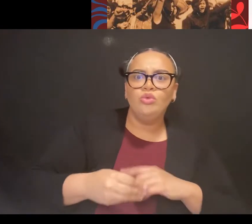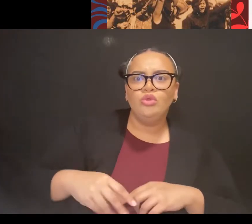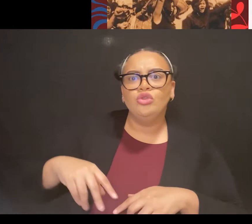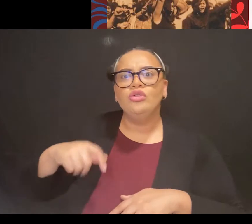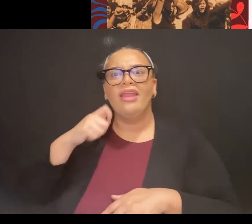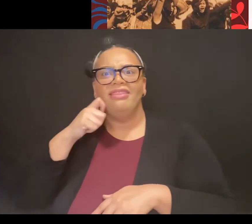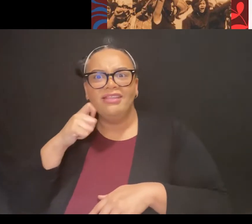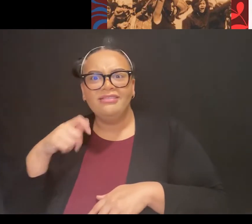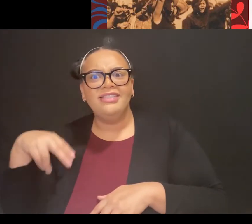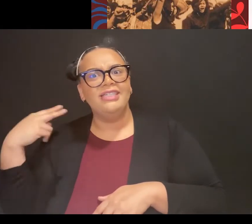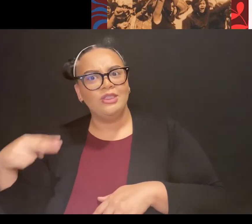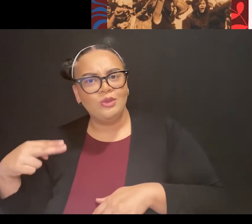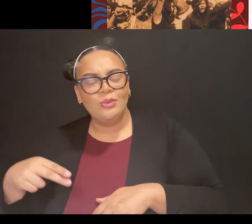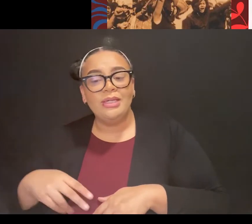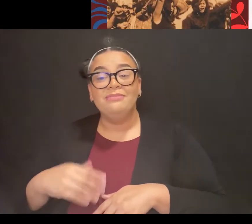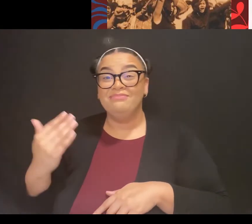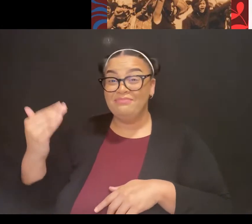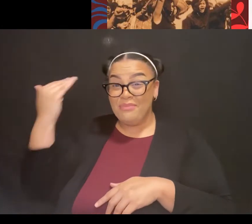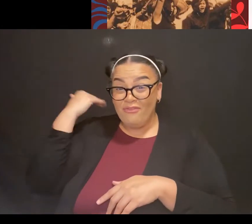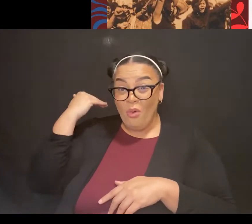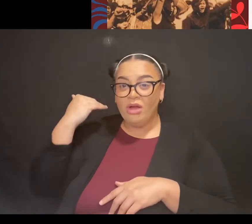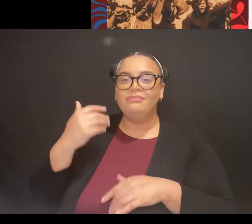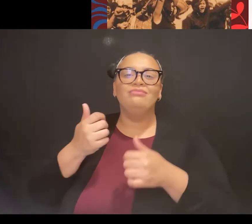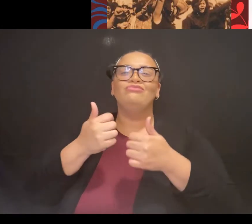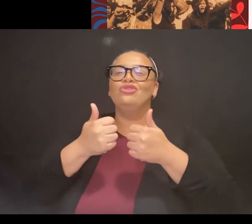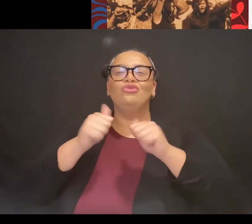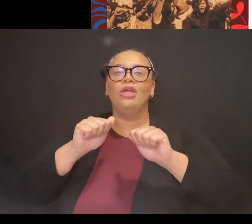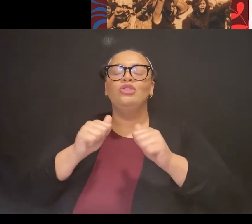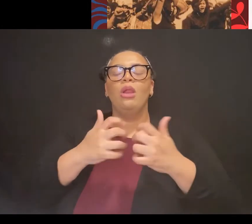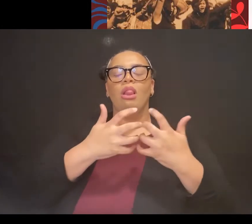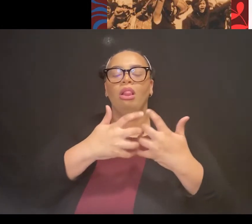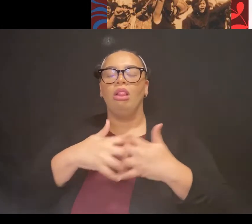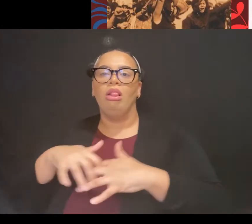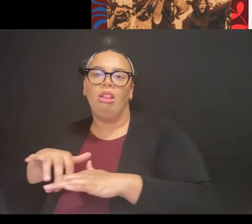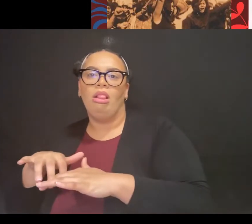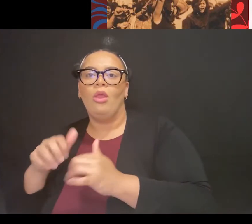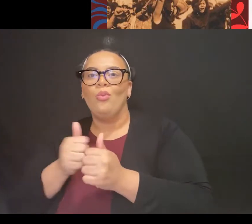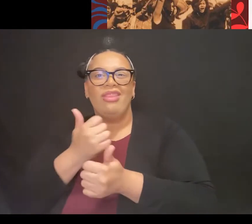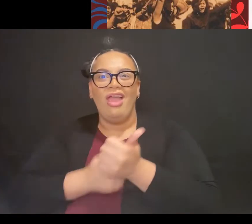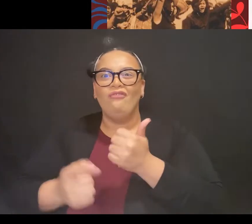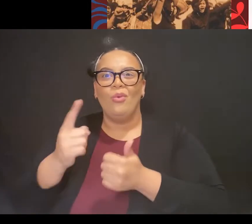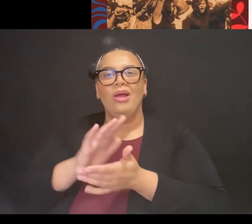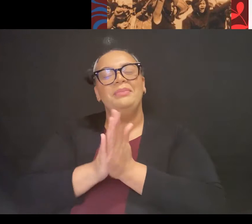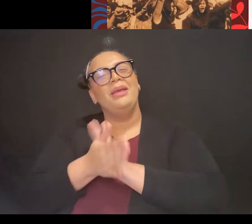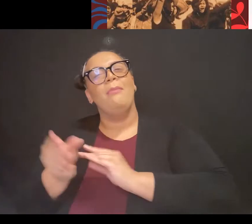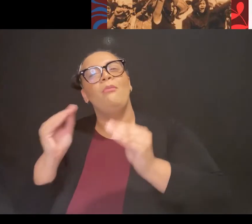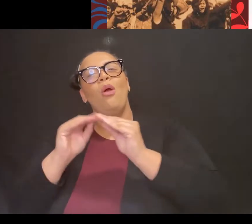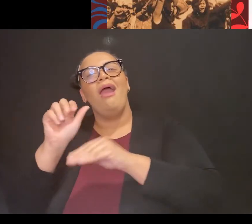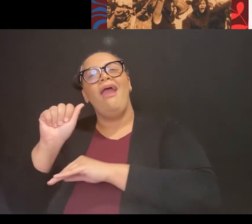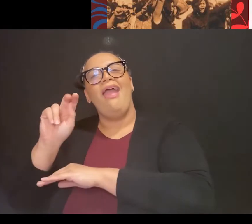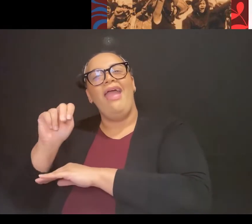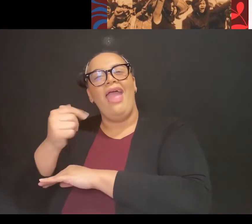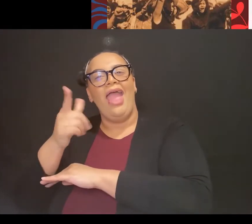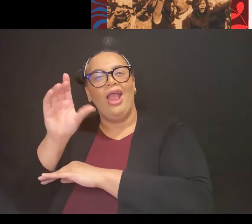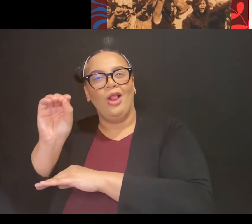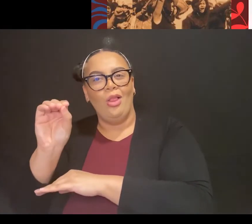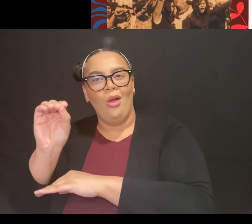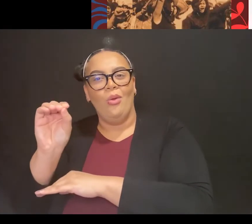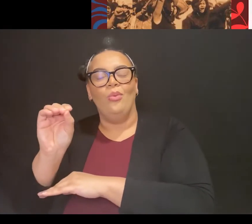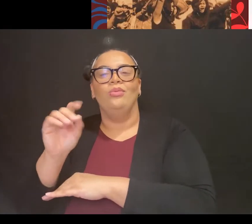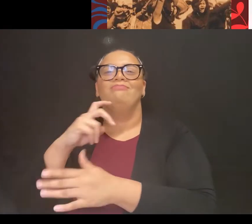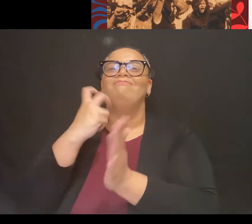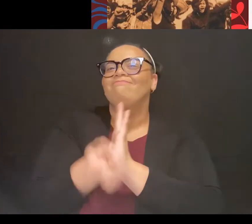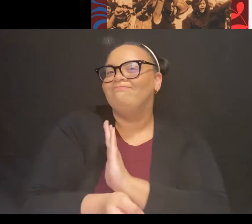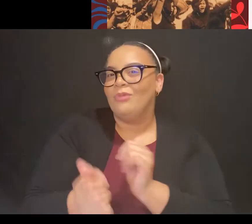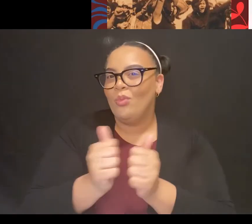and be more Anglo, be more into that culture. And what